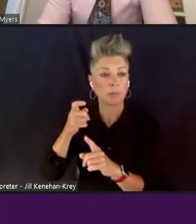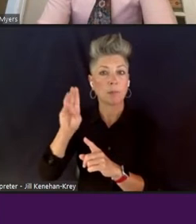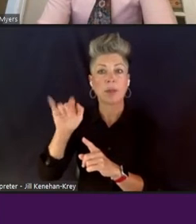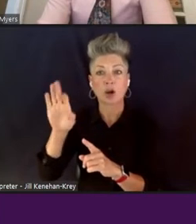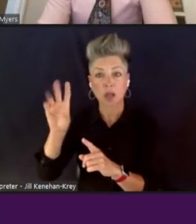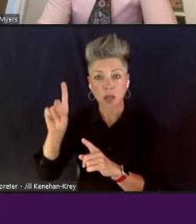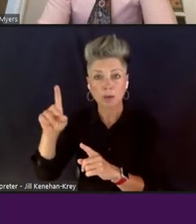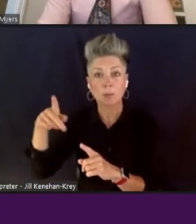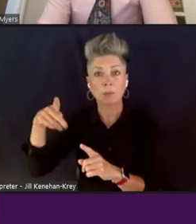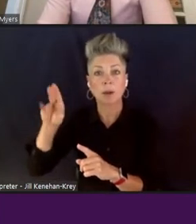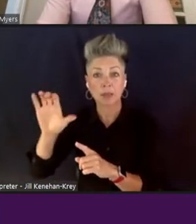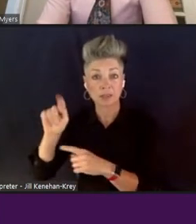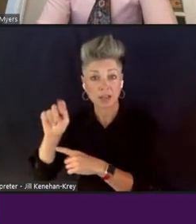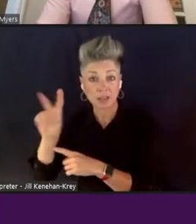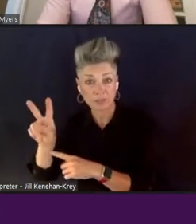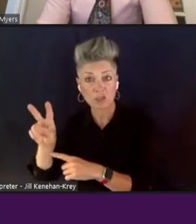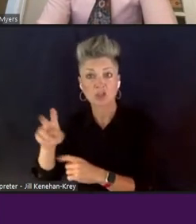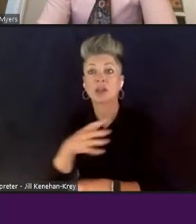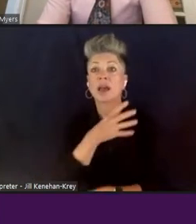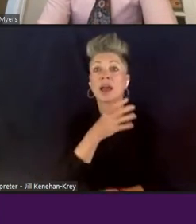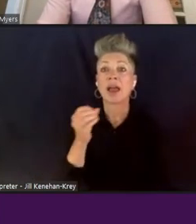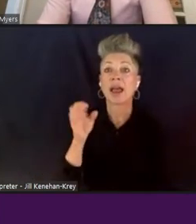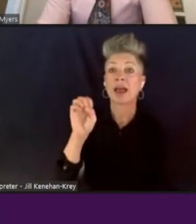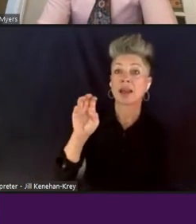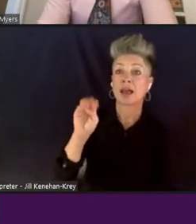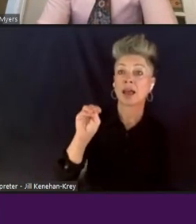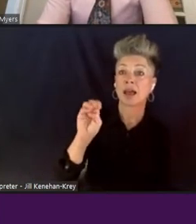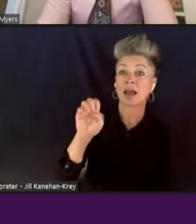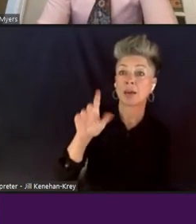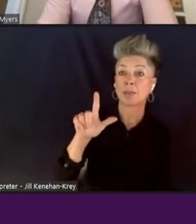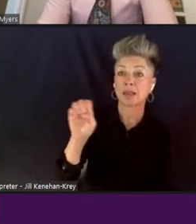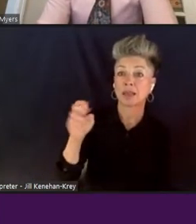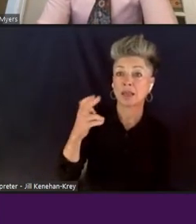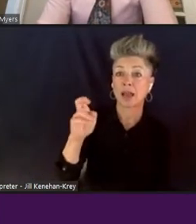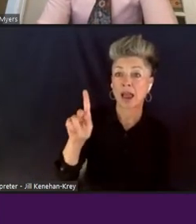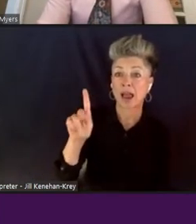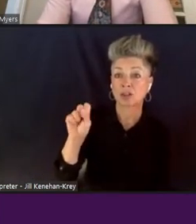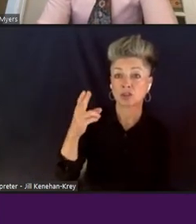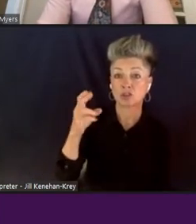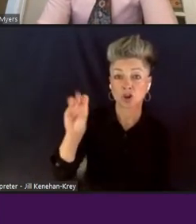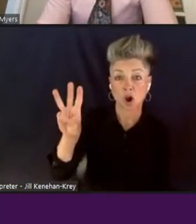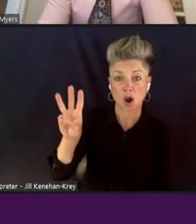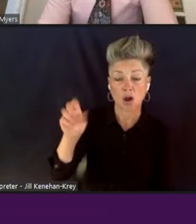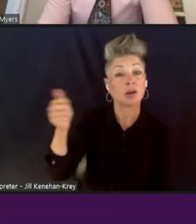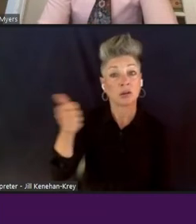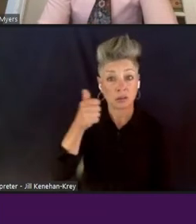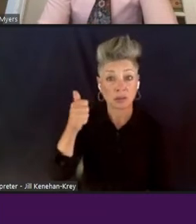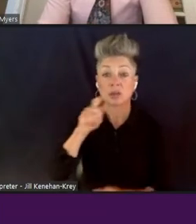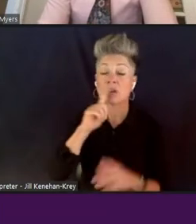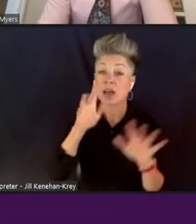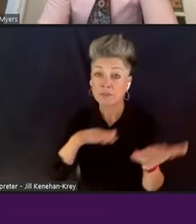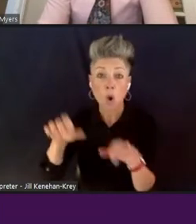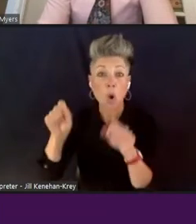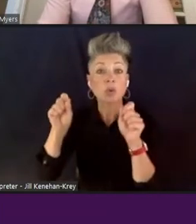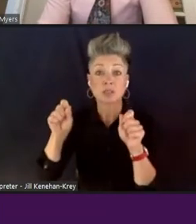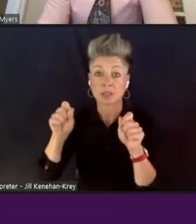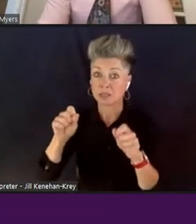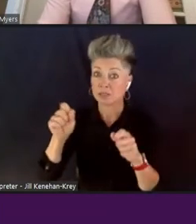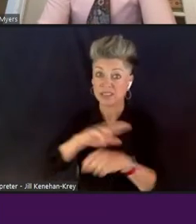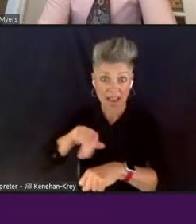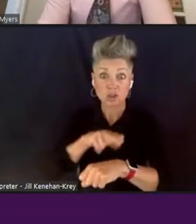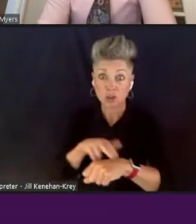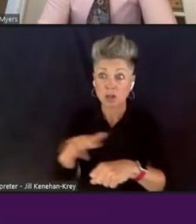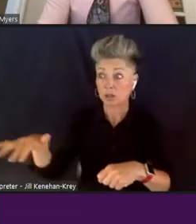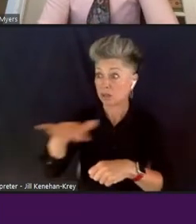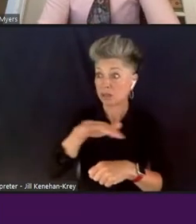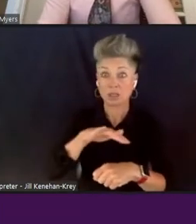broadcasting, who have been at the forefront, um, nationally of hosting engagement events to not only